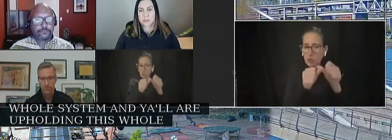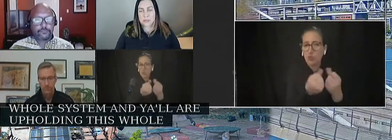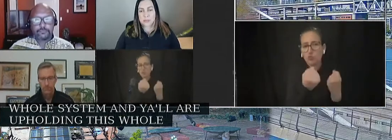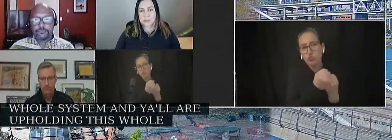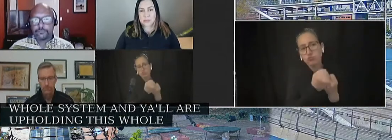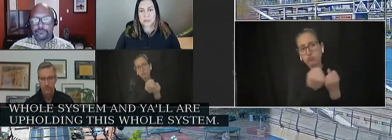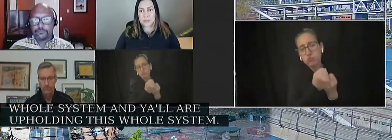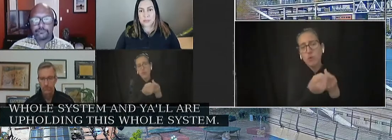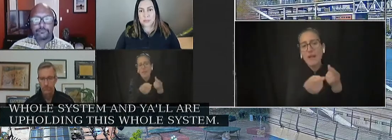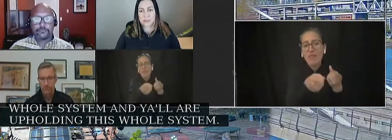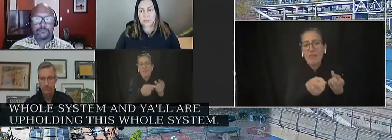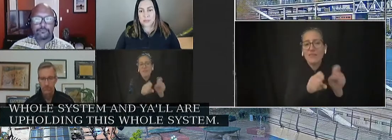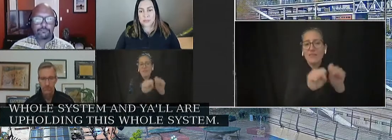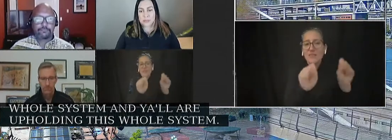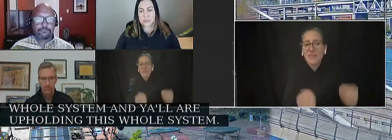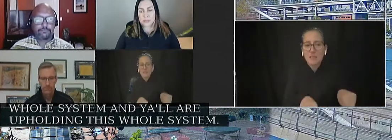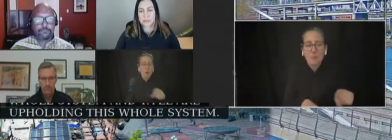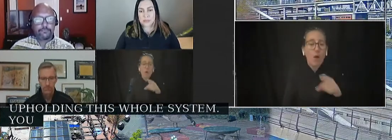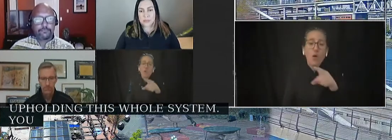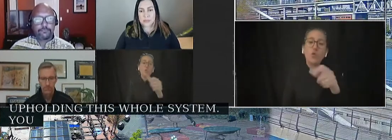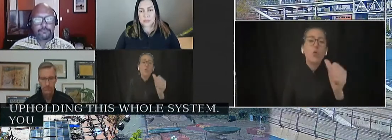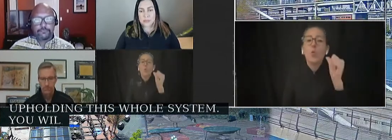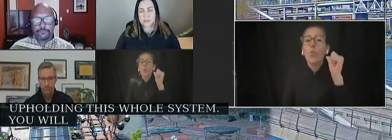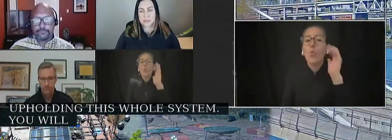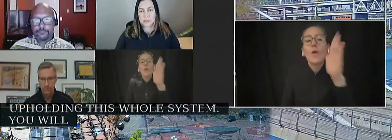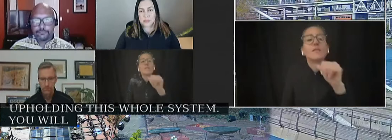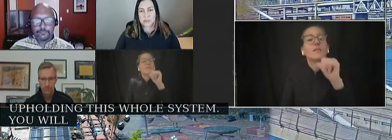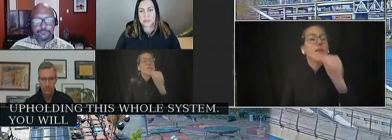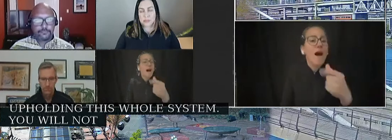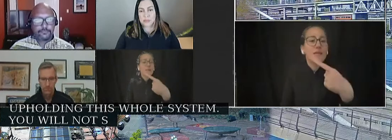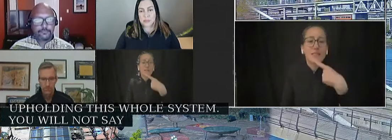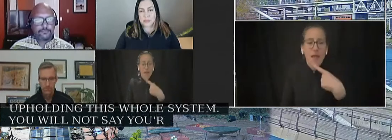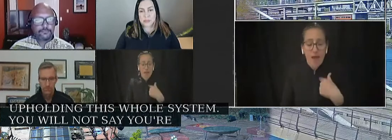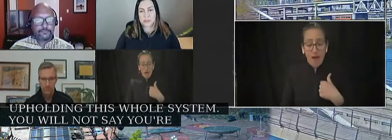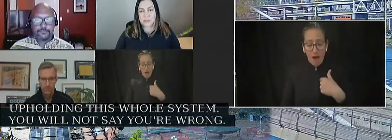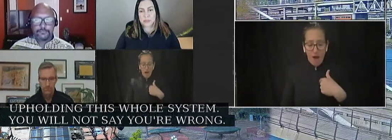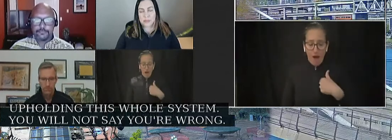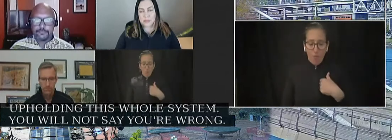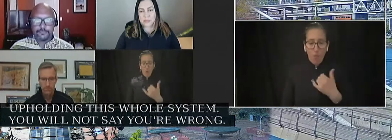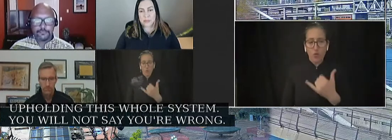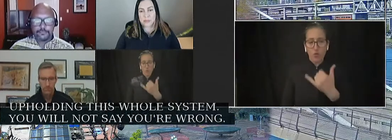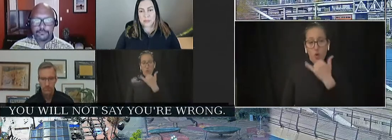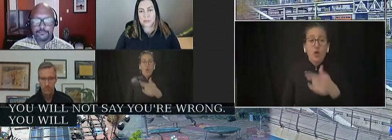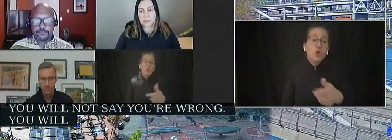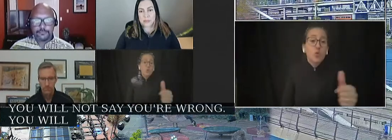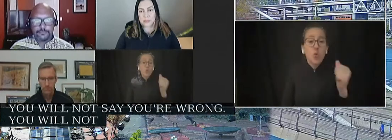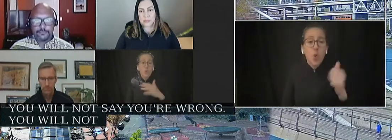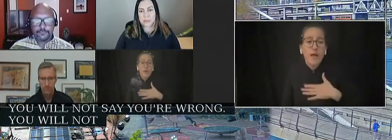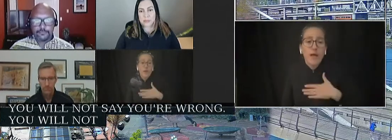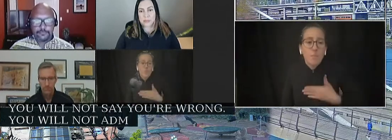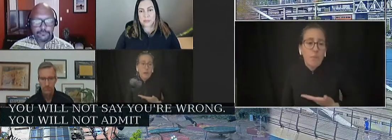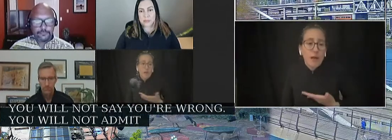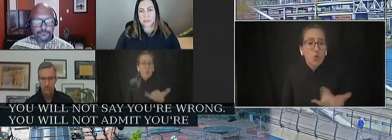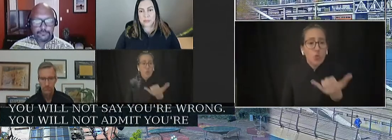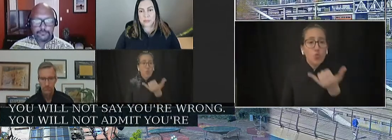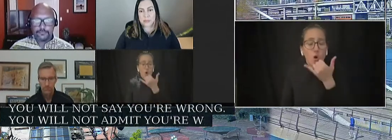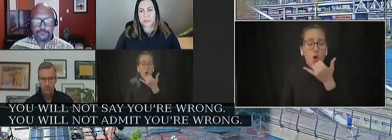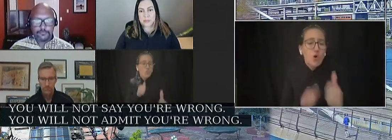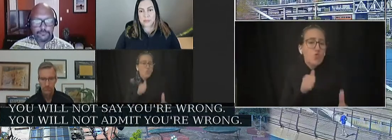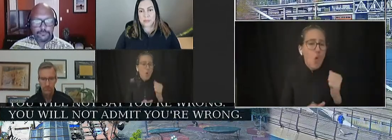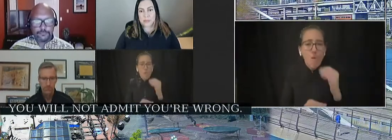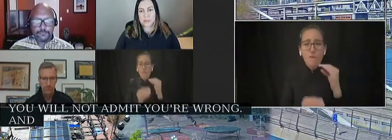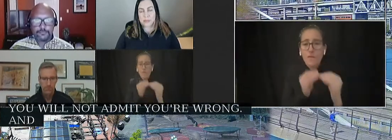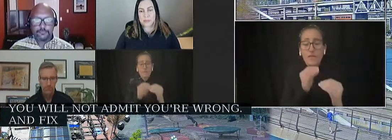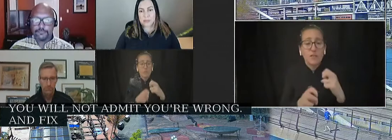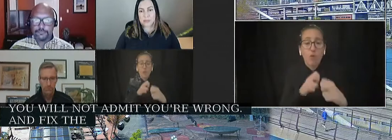not say you're wrong. You will not admit you're wrong and fix the problem